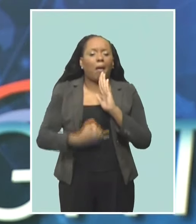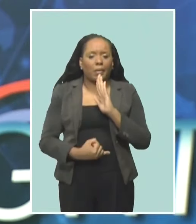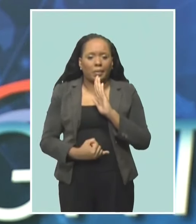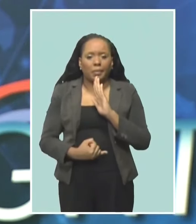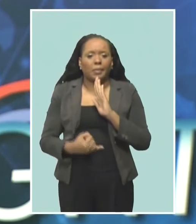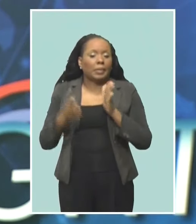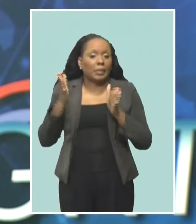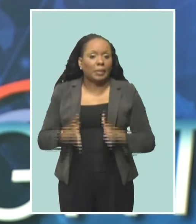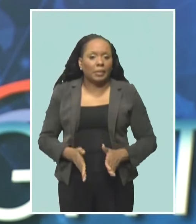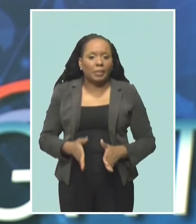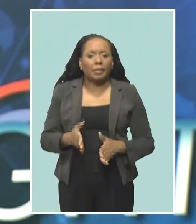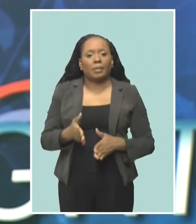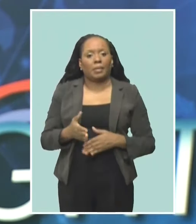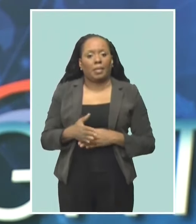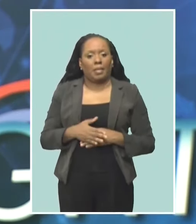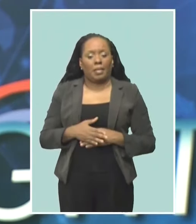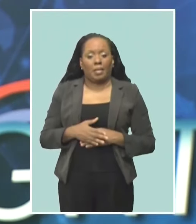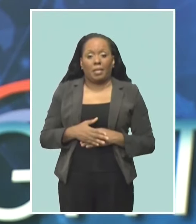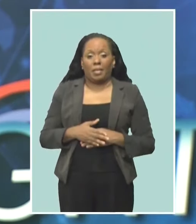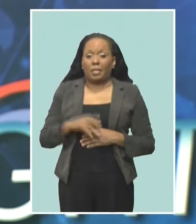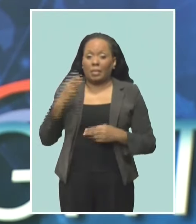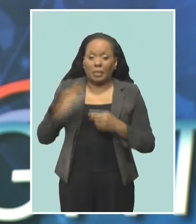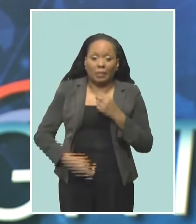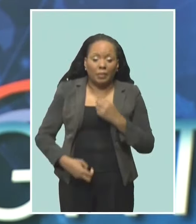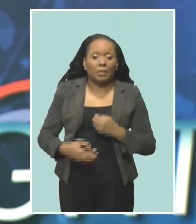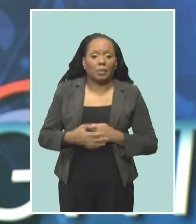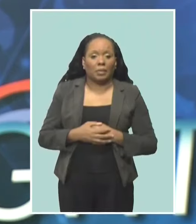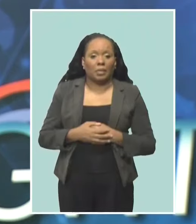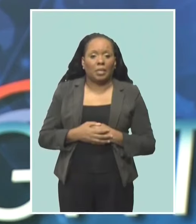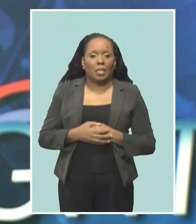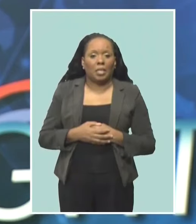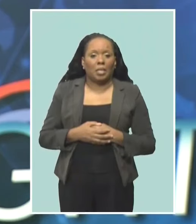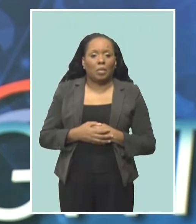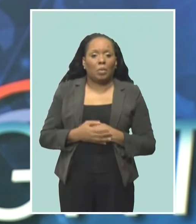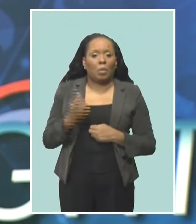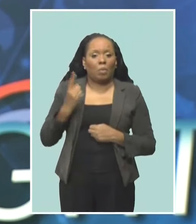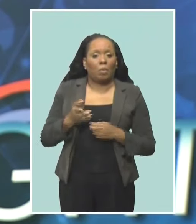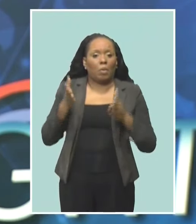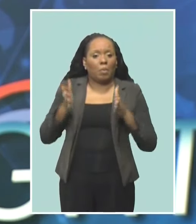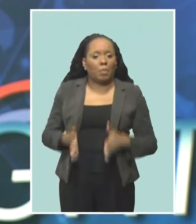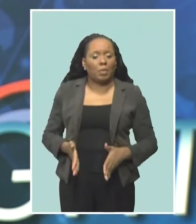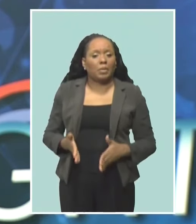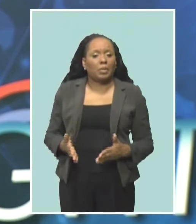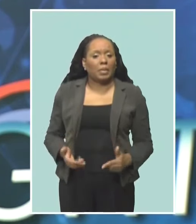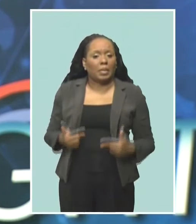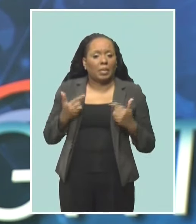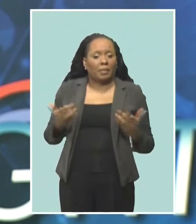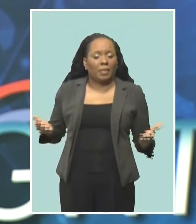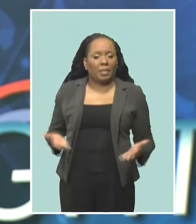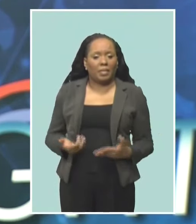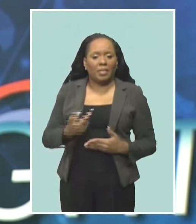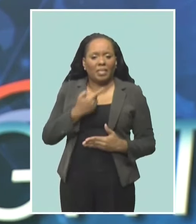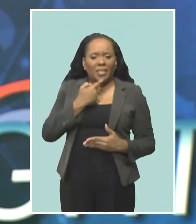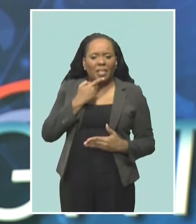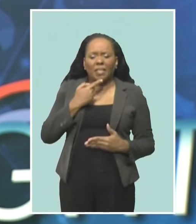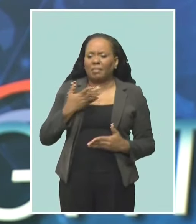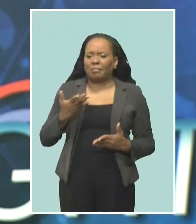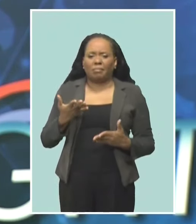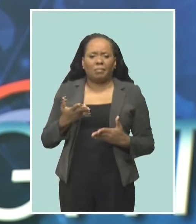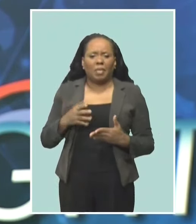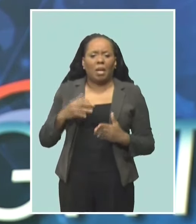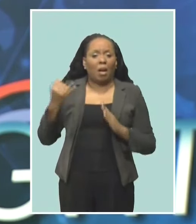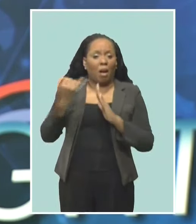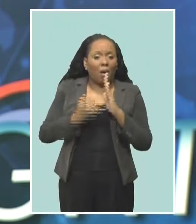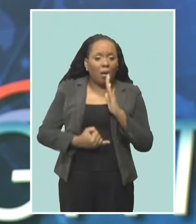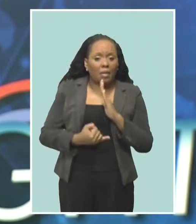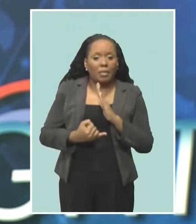has come from Luxembourg-born Barbados-based artist Martine Pillay. The artist talks to Trevor Thorpe about art as a